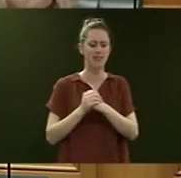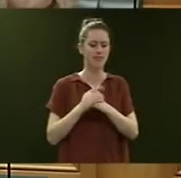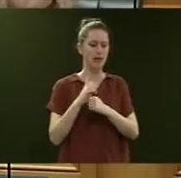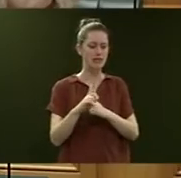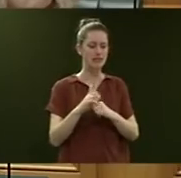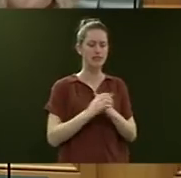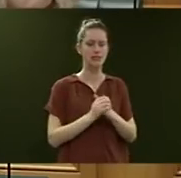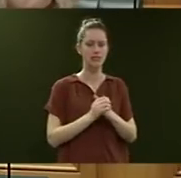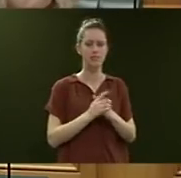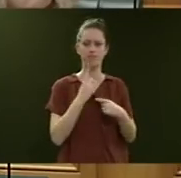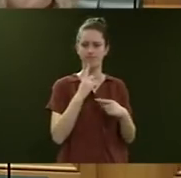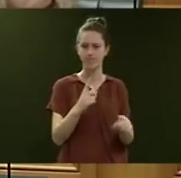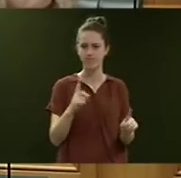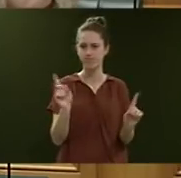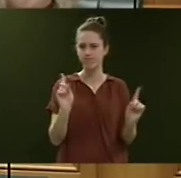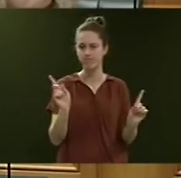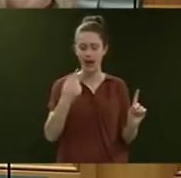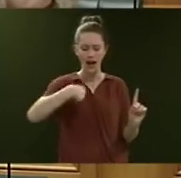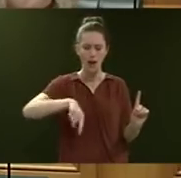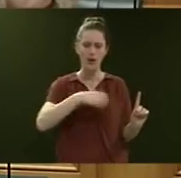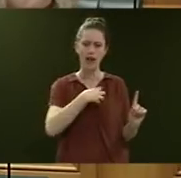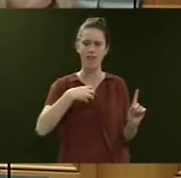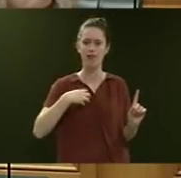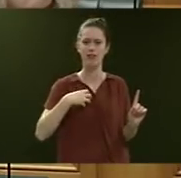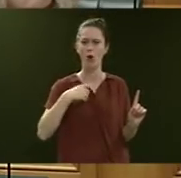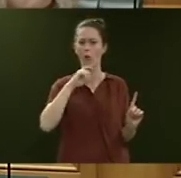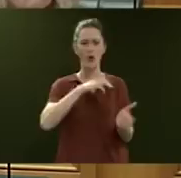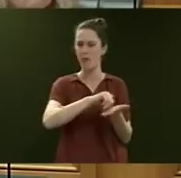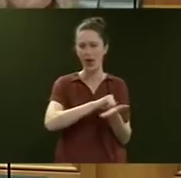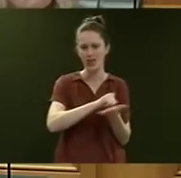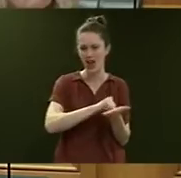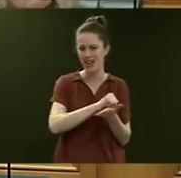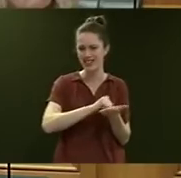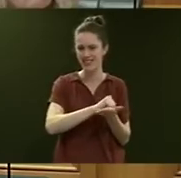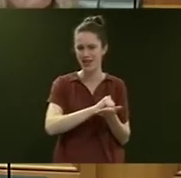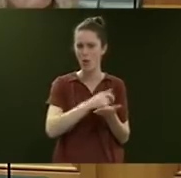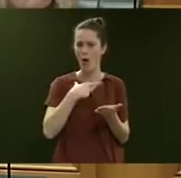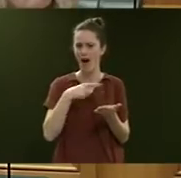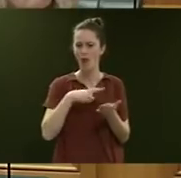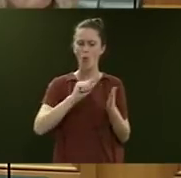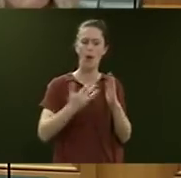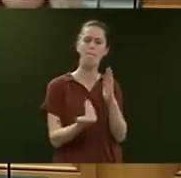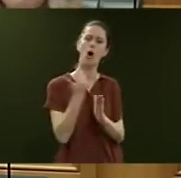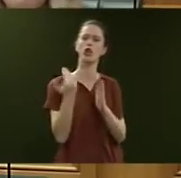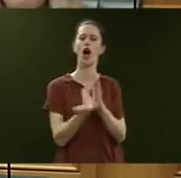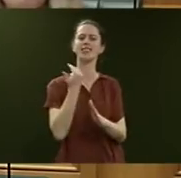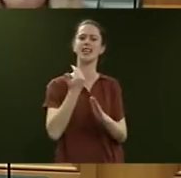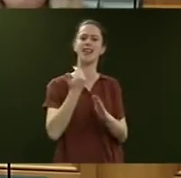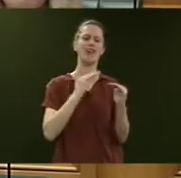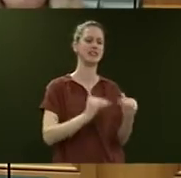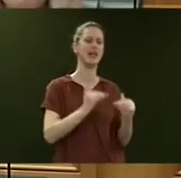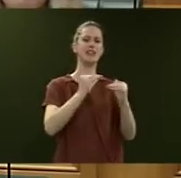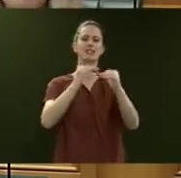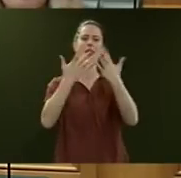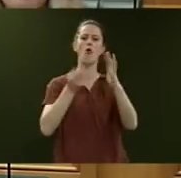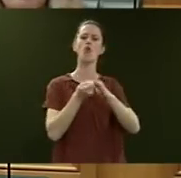I would say that our government is unapologetic about the fact that we are modernising the standards for rental